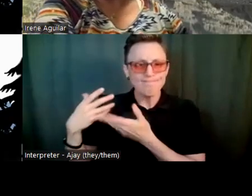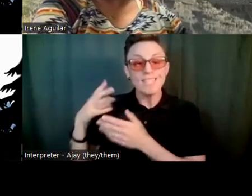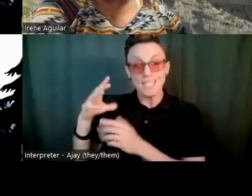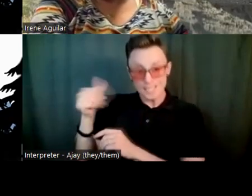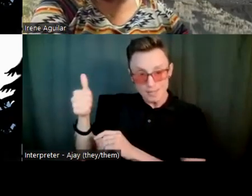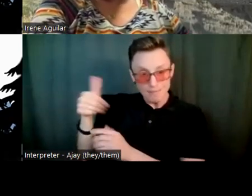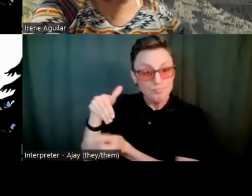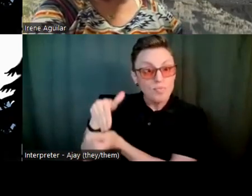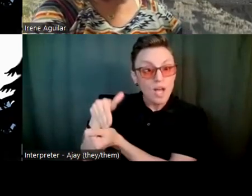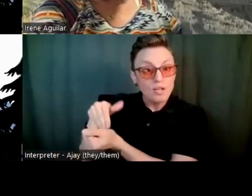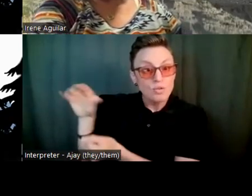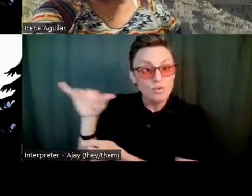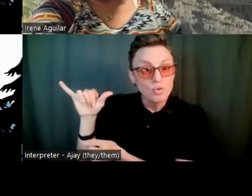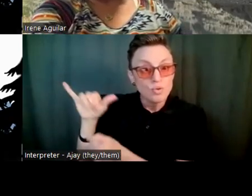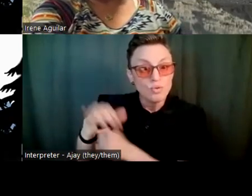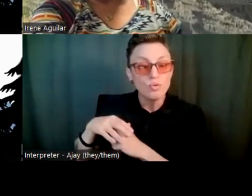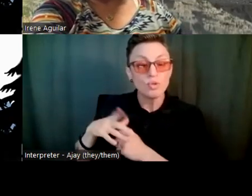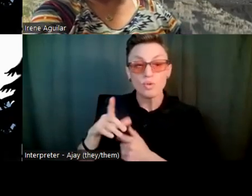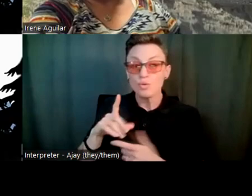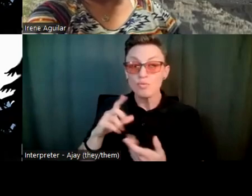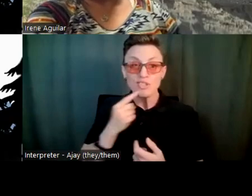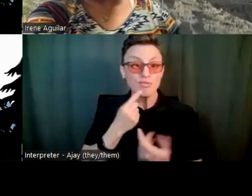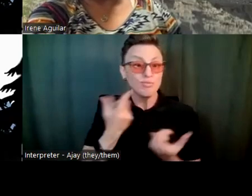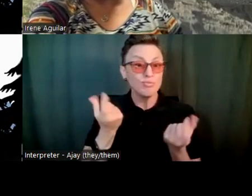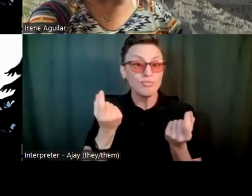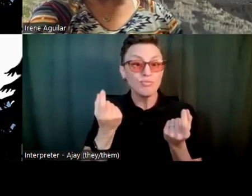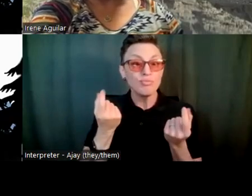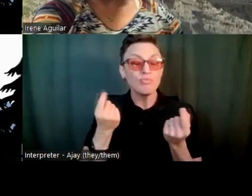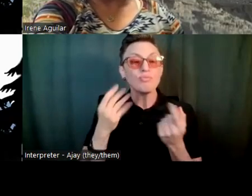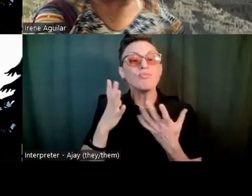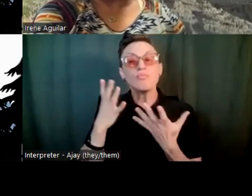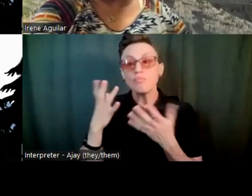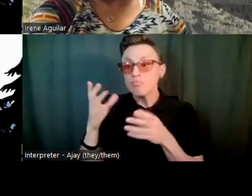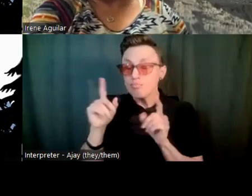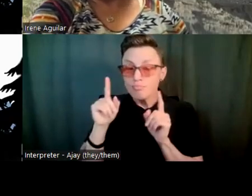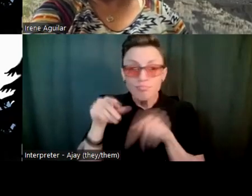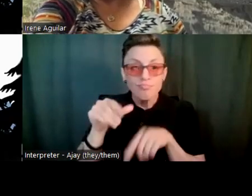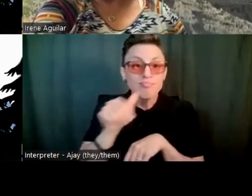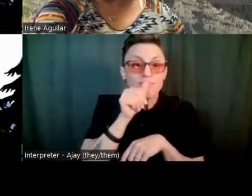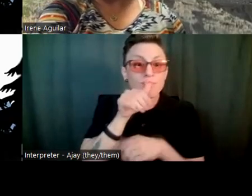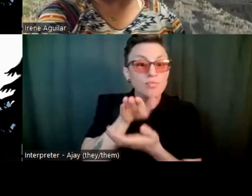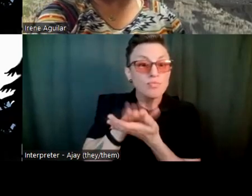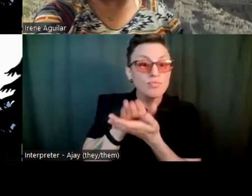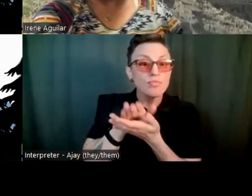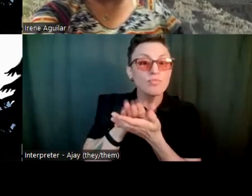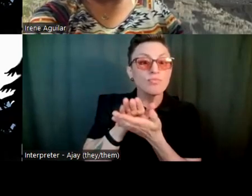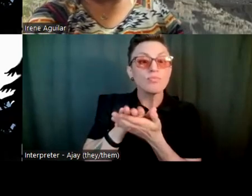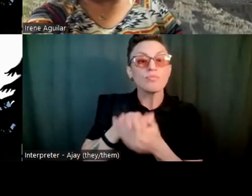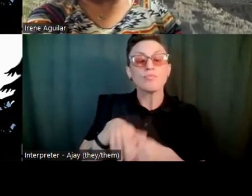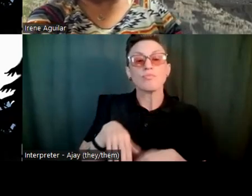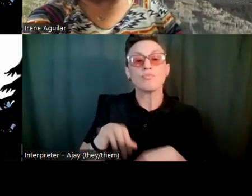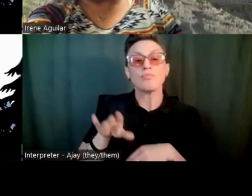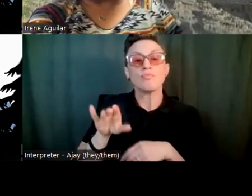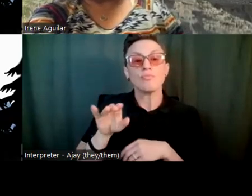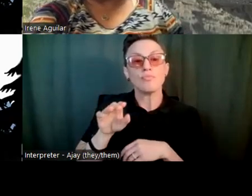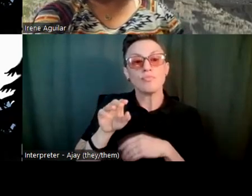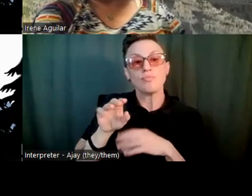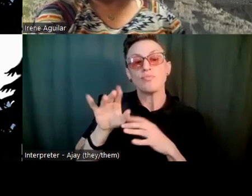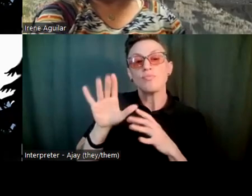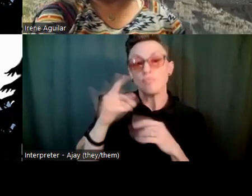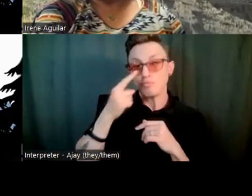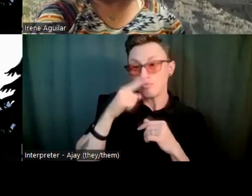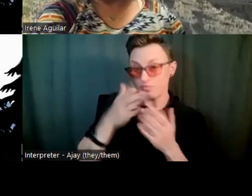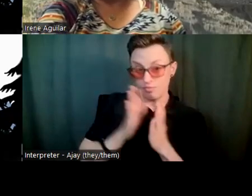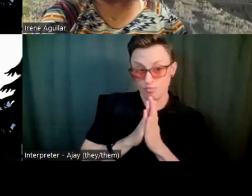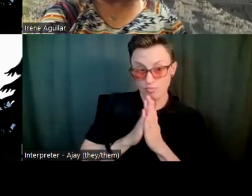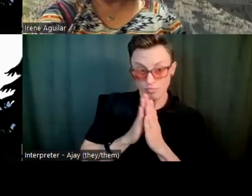as well. And we literally would go to these private schools that were Montessori and ask if we could bring